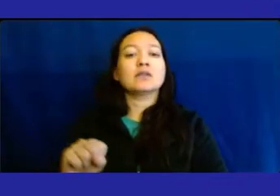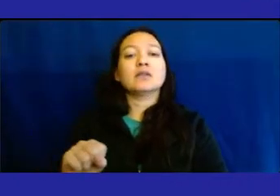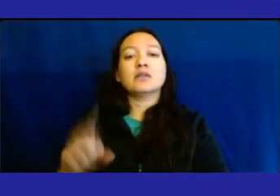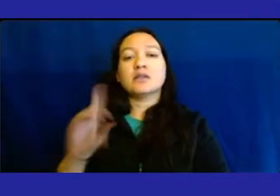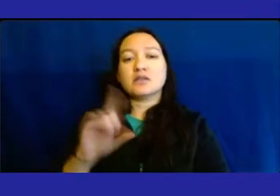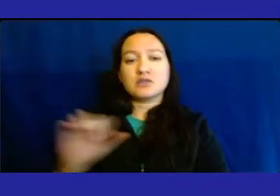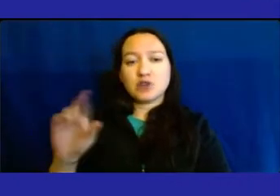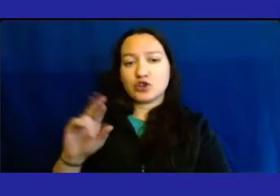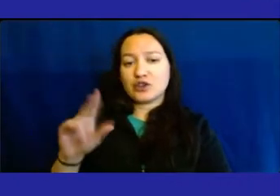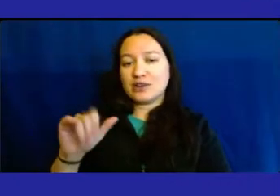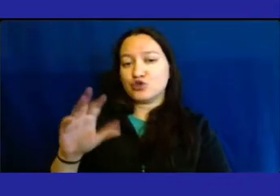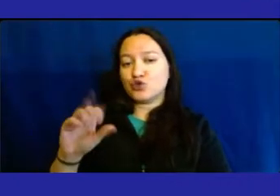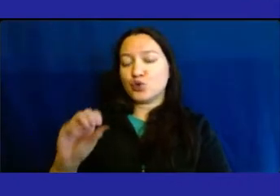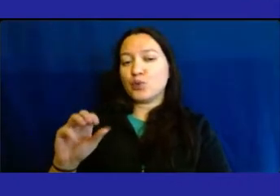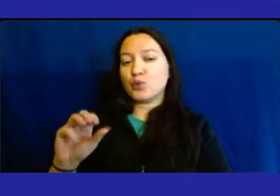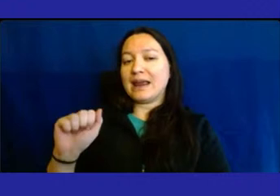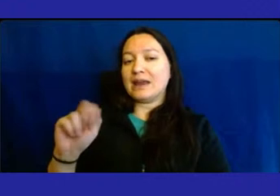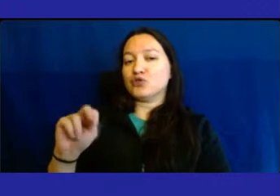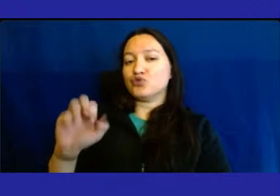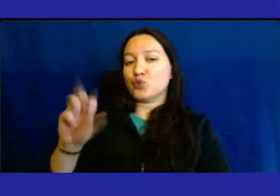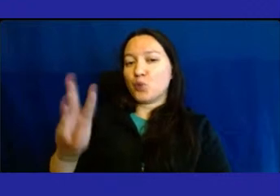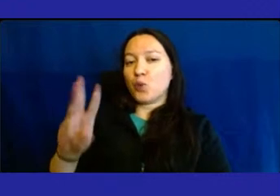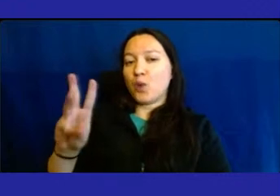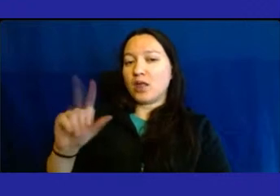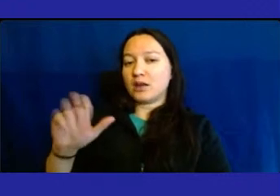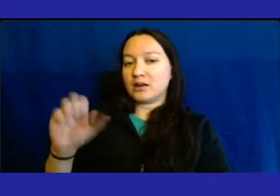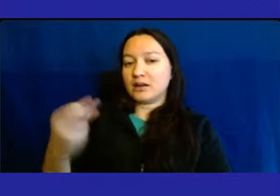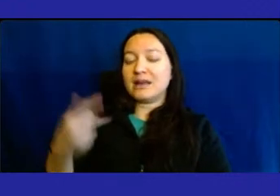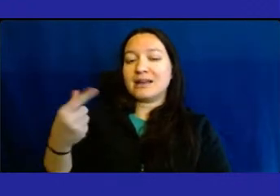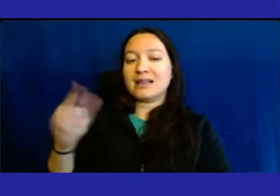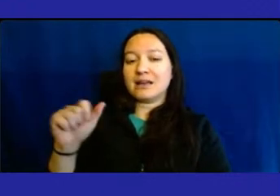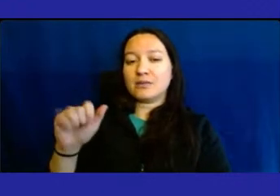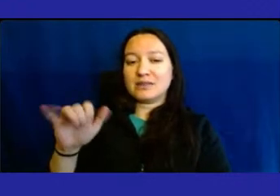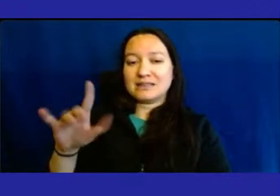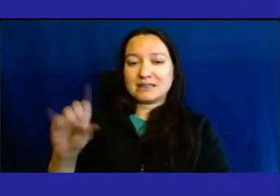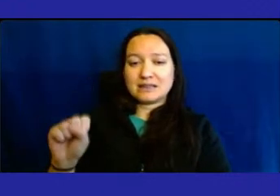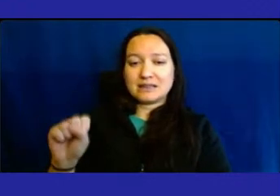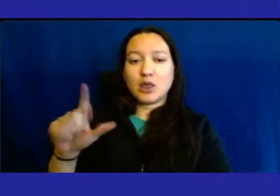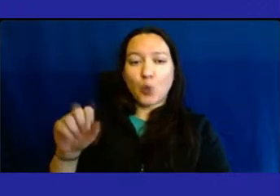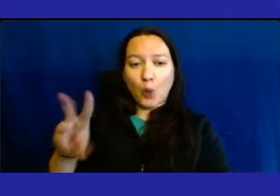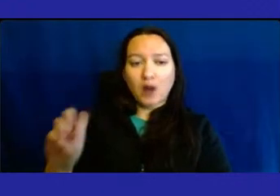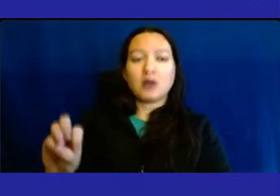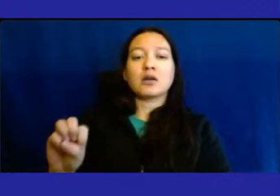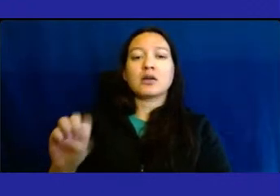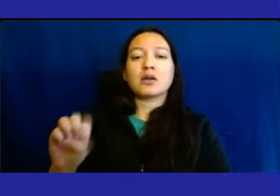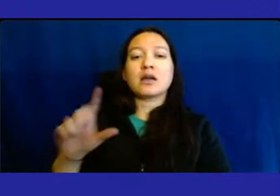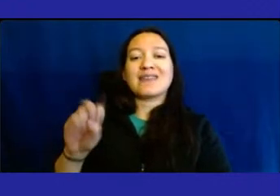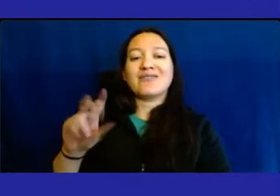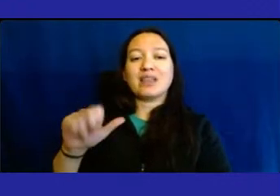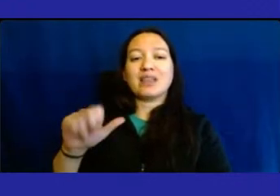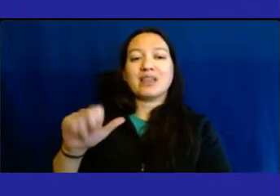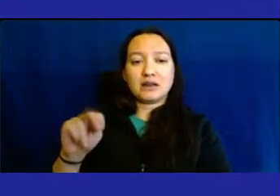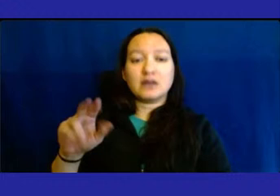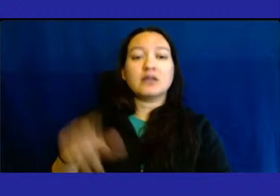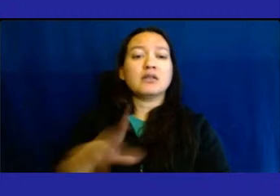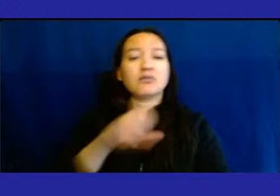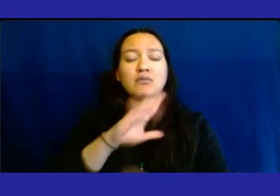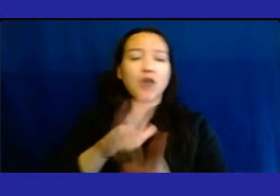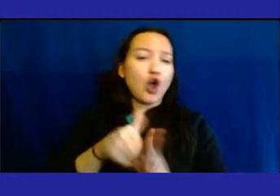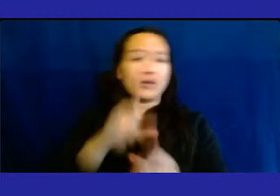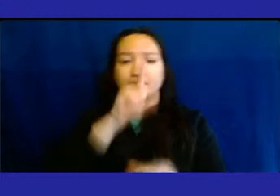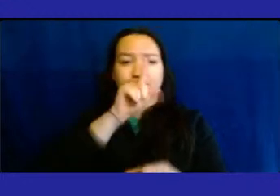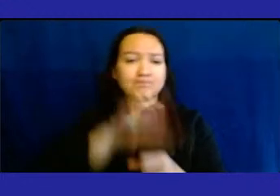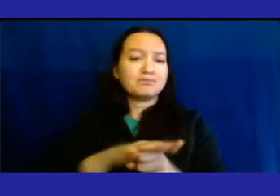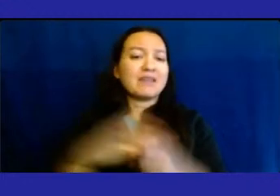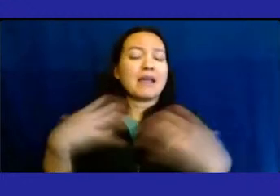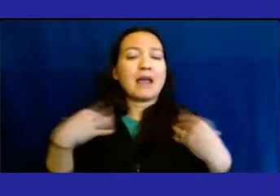Lowe, Evelyn Hernandez, and the entire Bellevue Hospital Leadership Cabinet for their dedication to health equity,